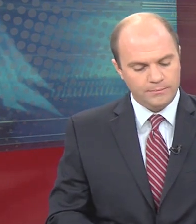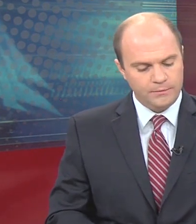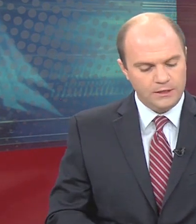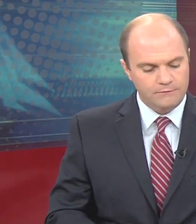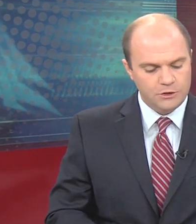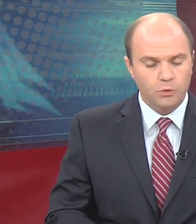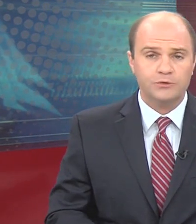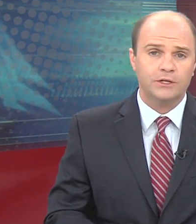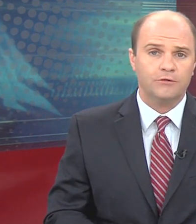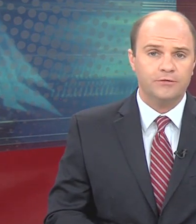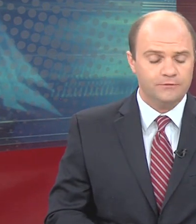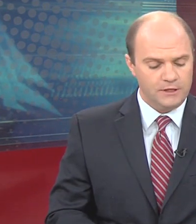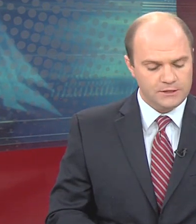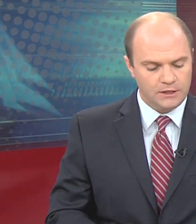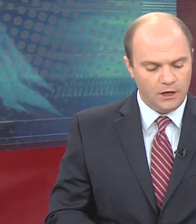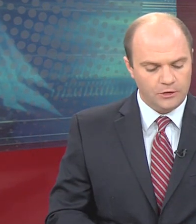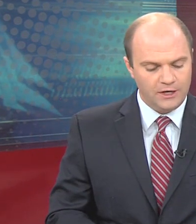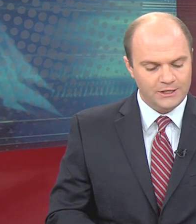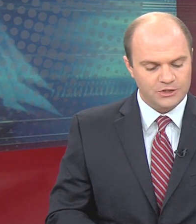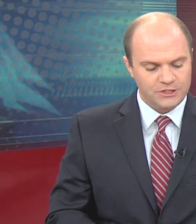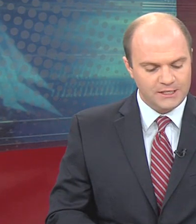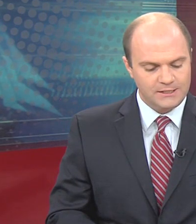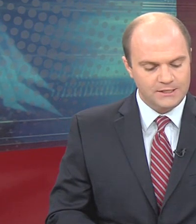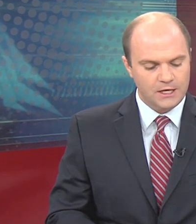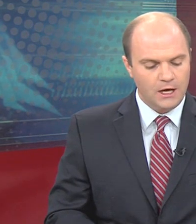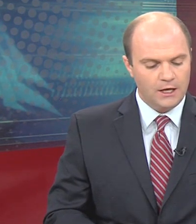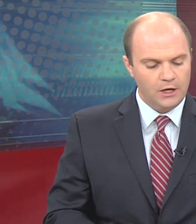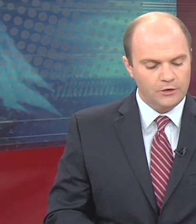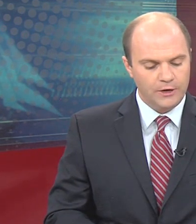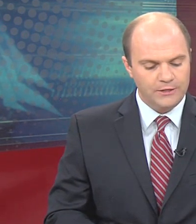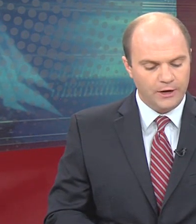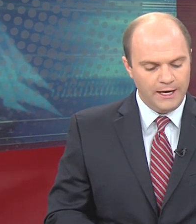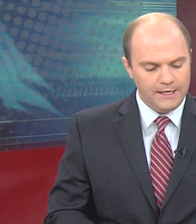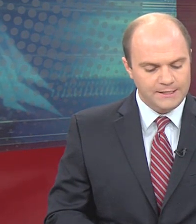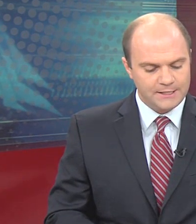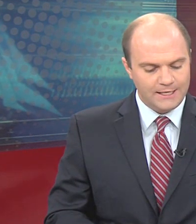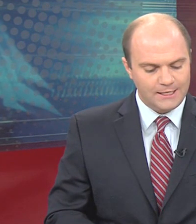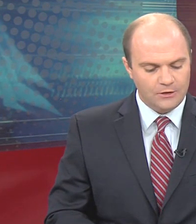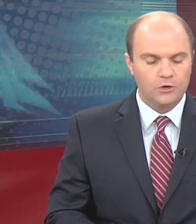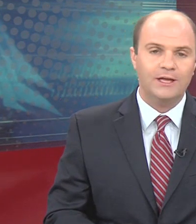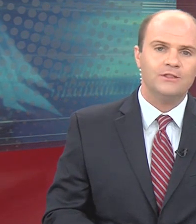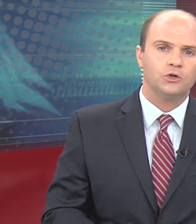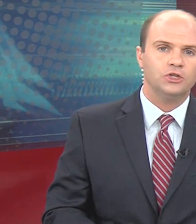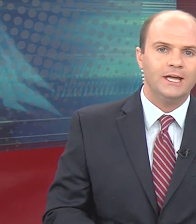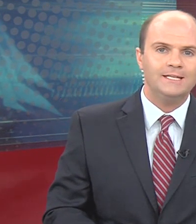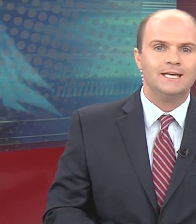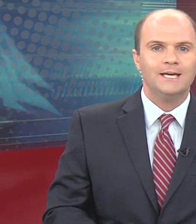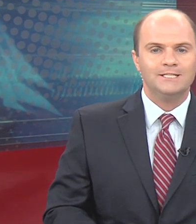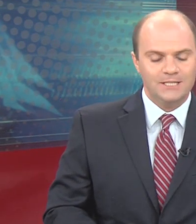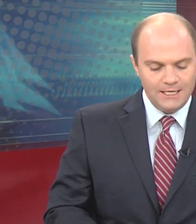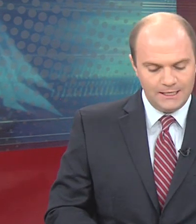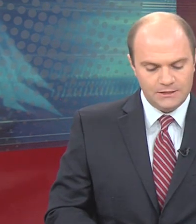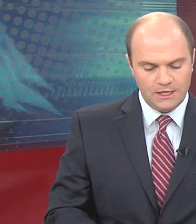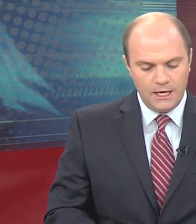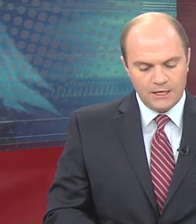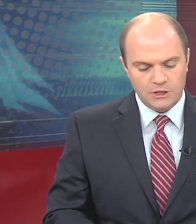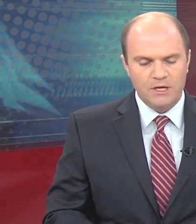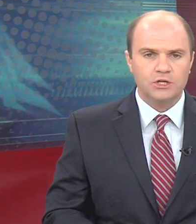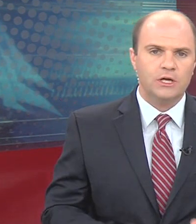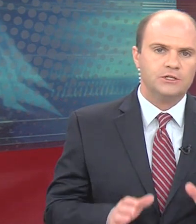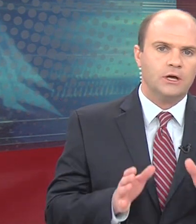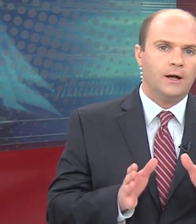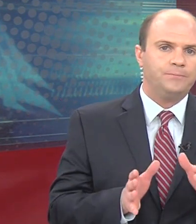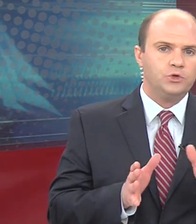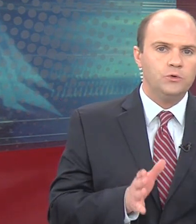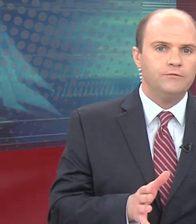one individual is in their 50s, another in their 60s, another in their 80s, and another in their late teens. And she